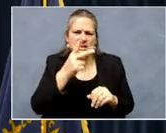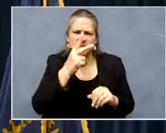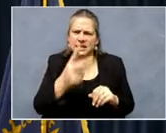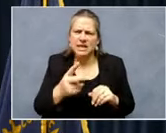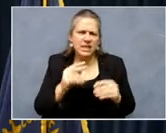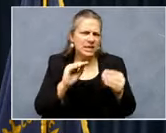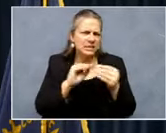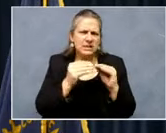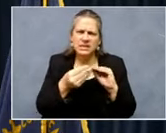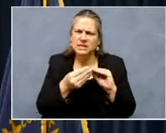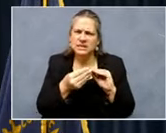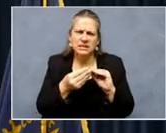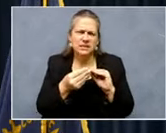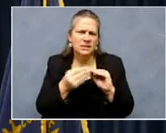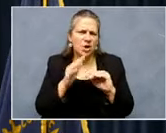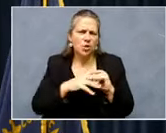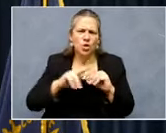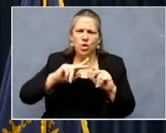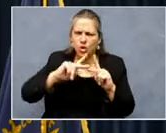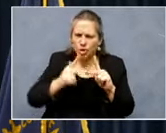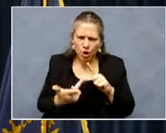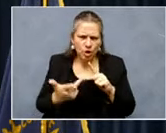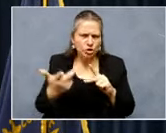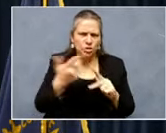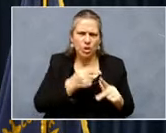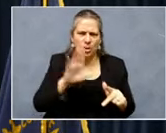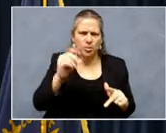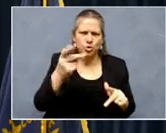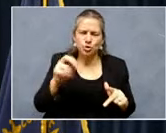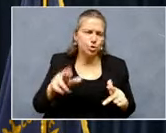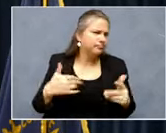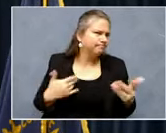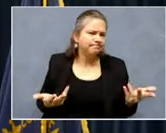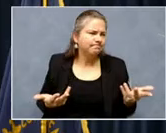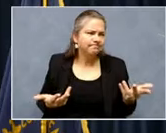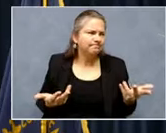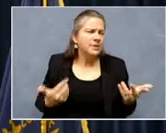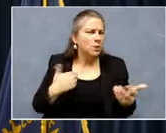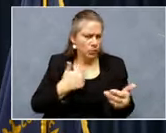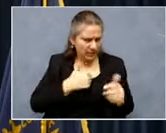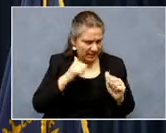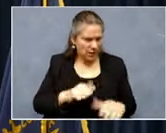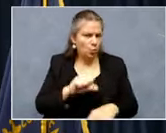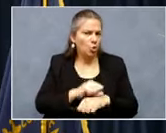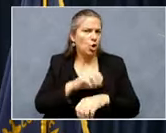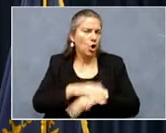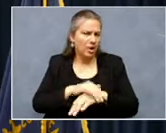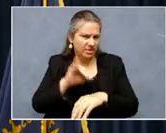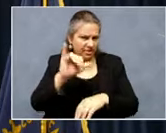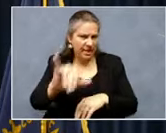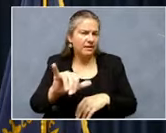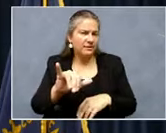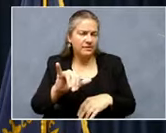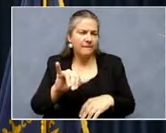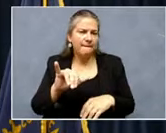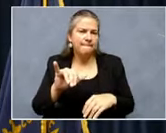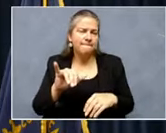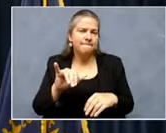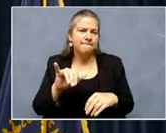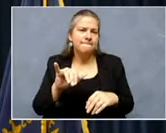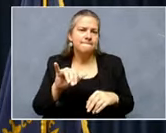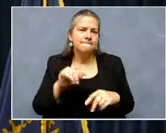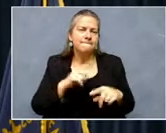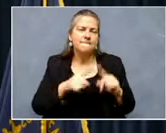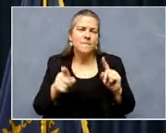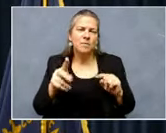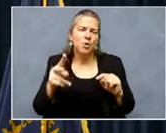on the third dose yet on the booster. That's something that we can work on, on getting, but I think you, you, when you back it up,